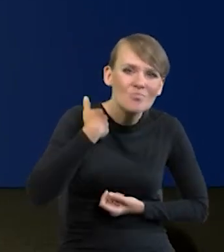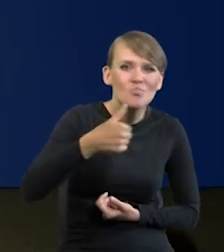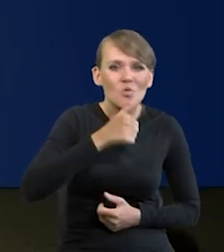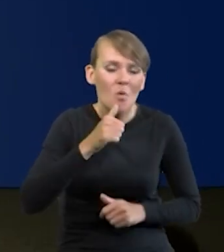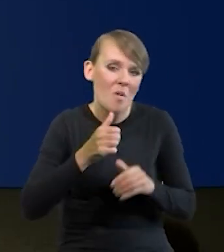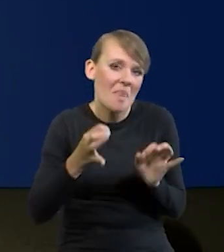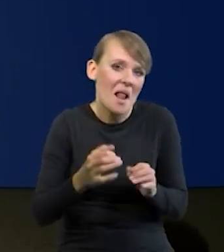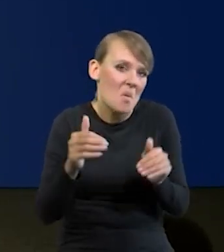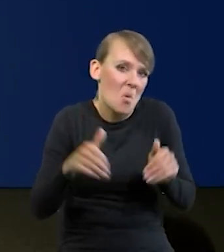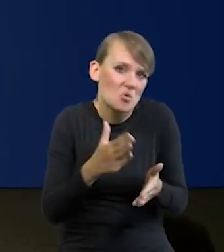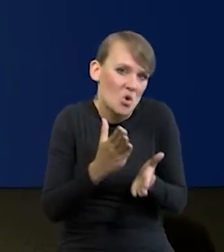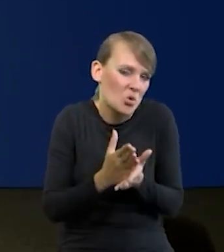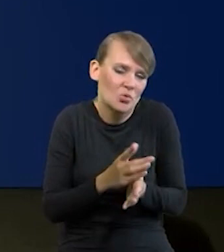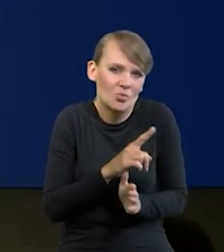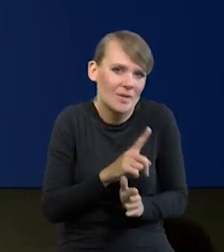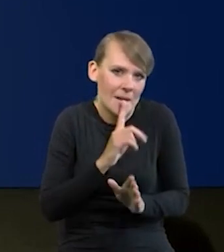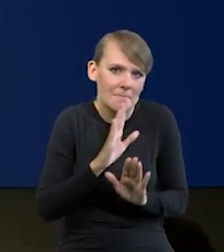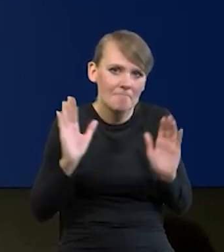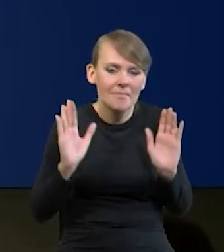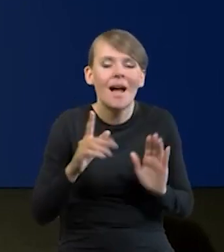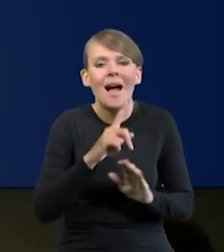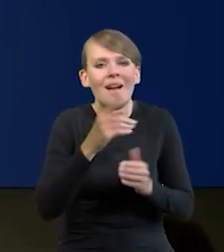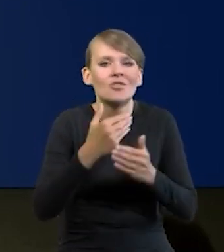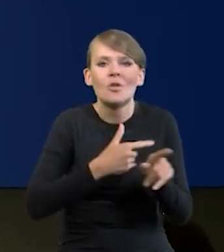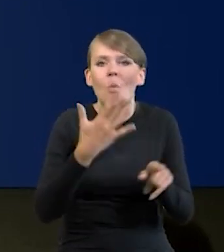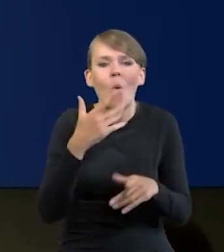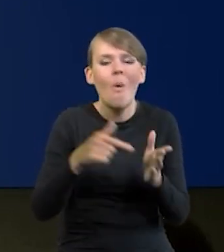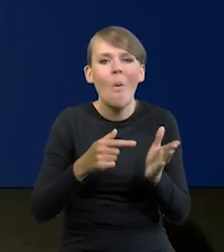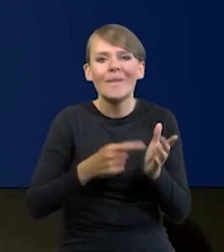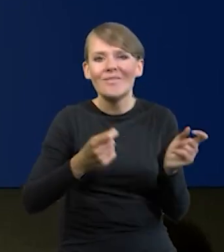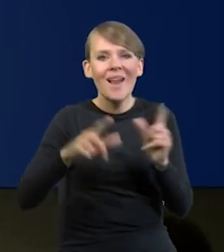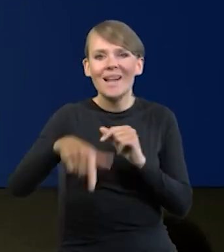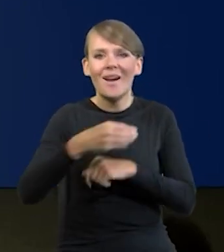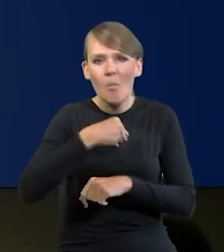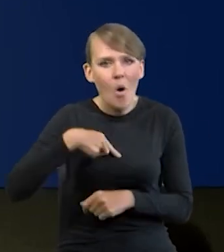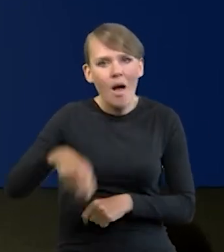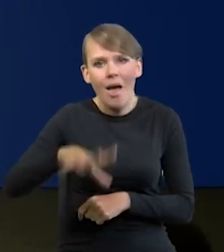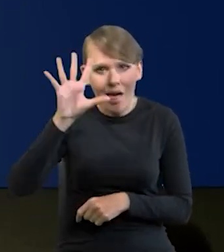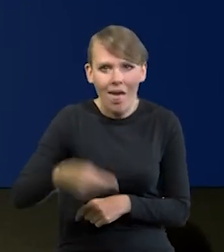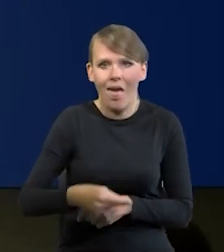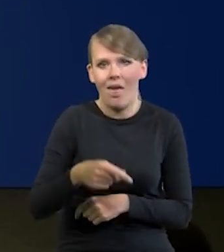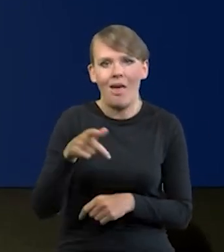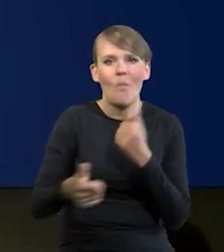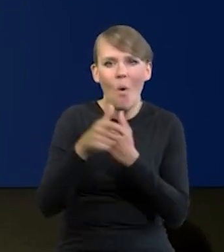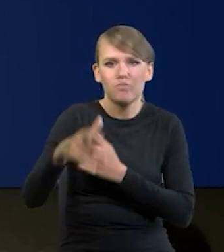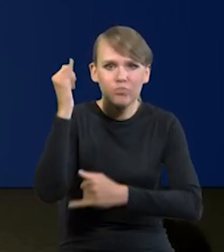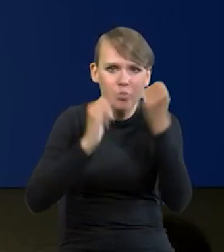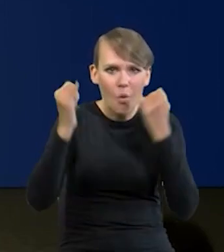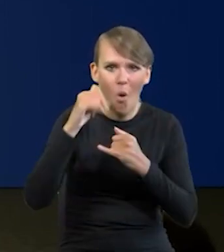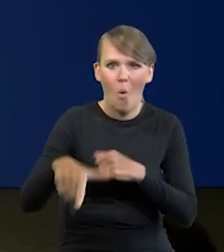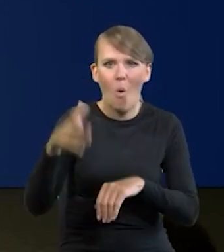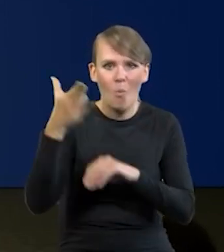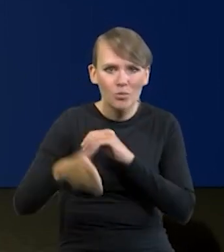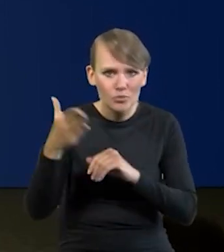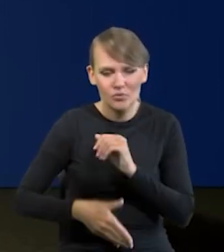factors. If we notice a fall in inflation within the next four to five quarters, it will be evident that this is happening.